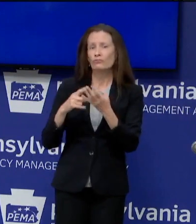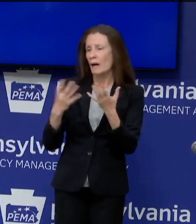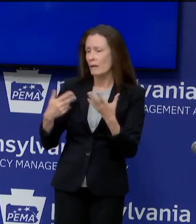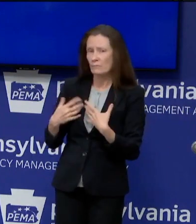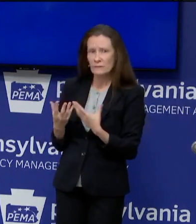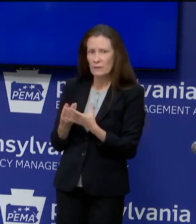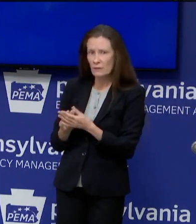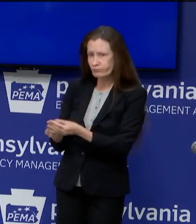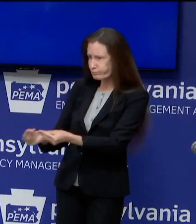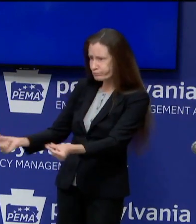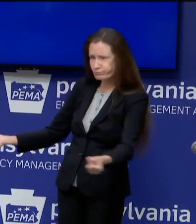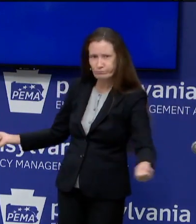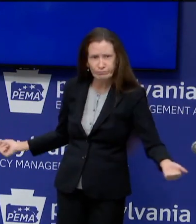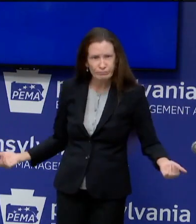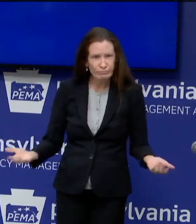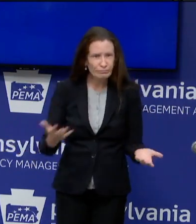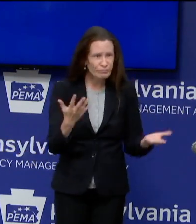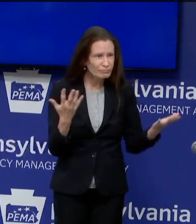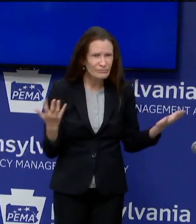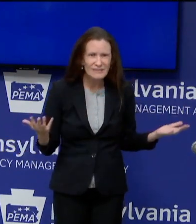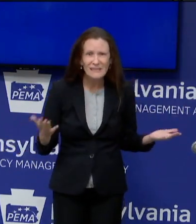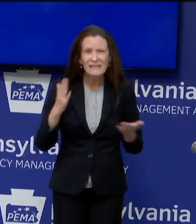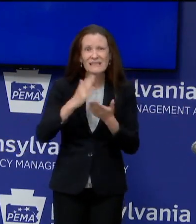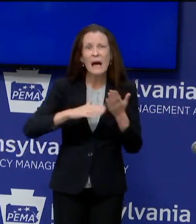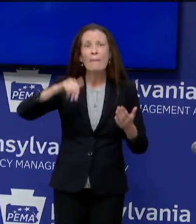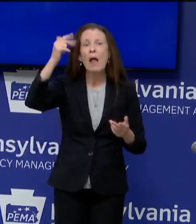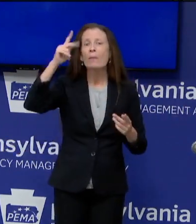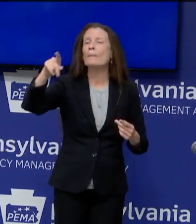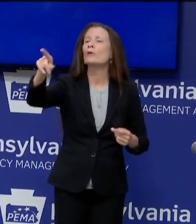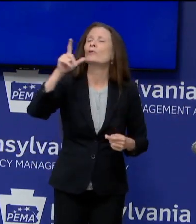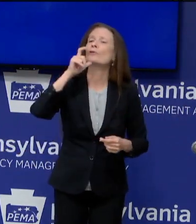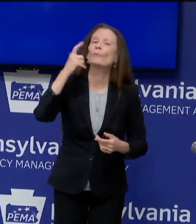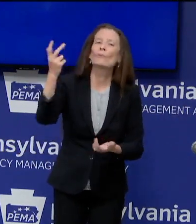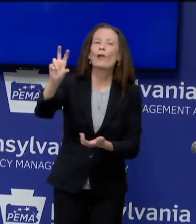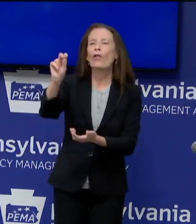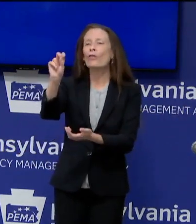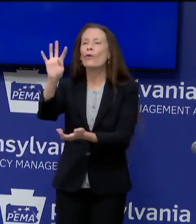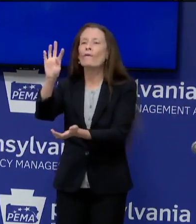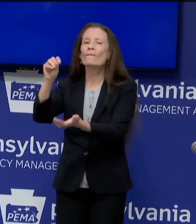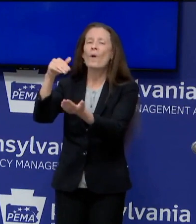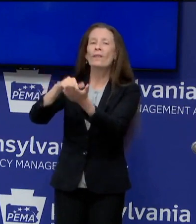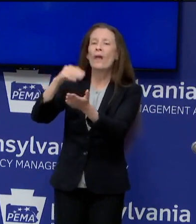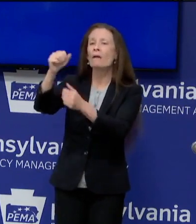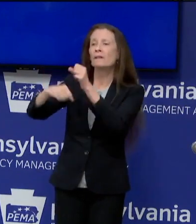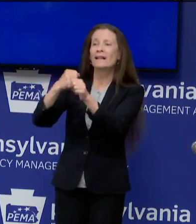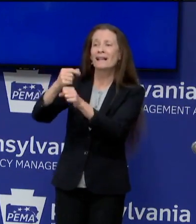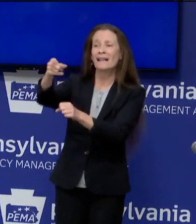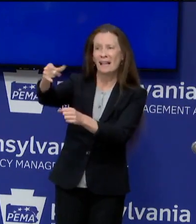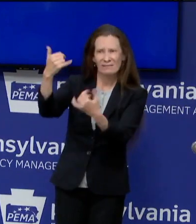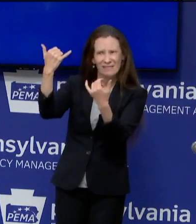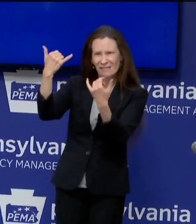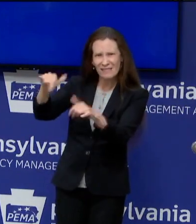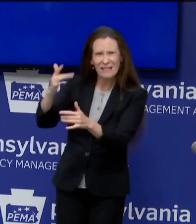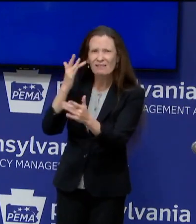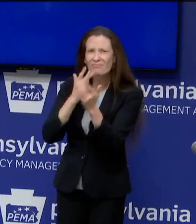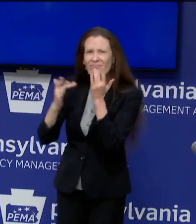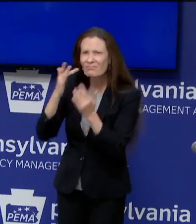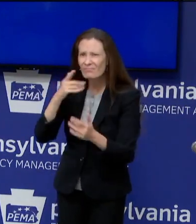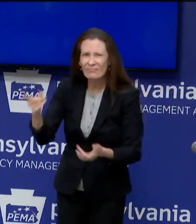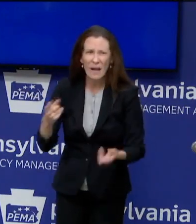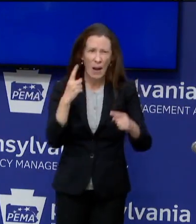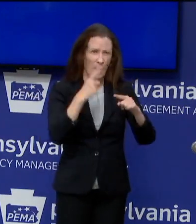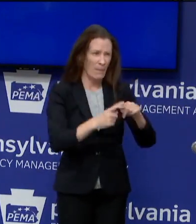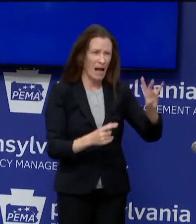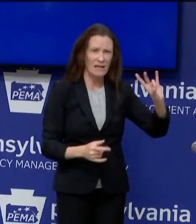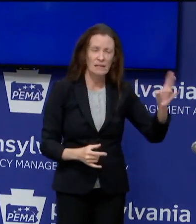alone somebody who's working for poverty wages. Now, I'll hear folks talk about minimum